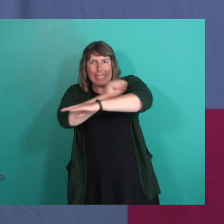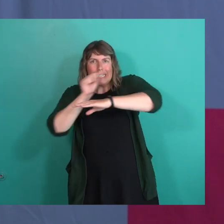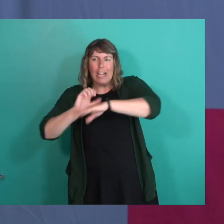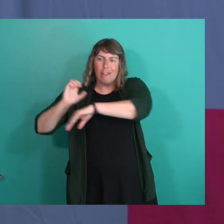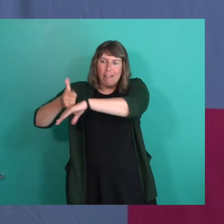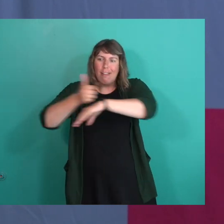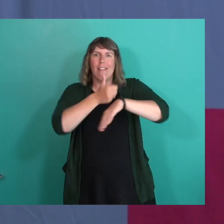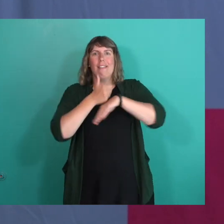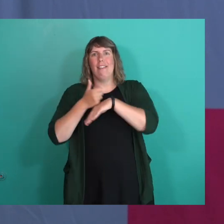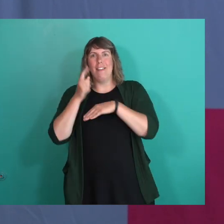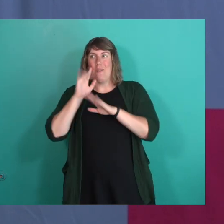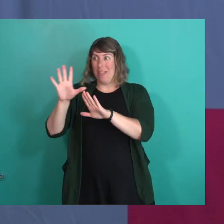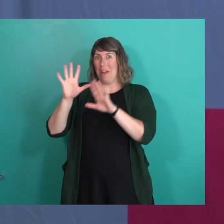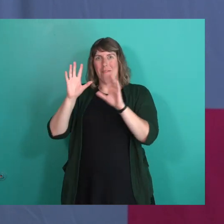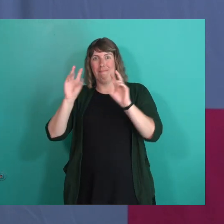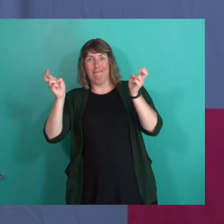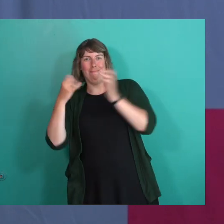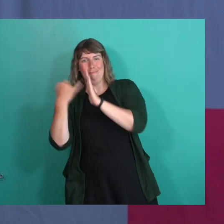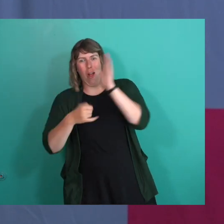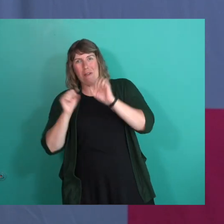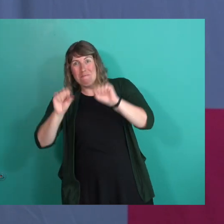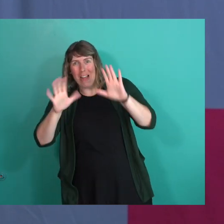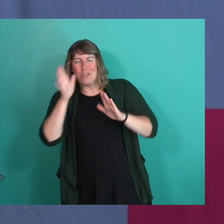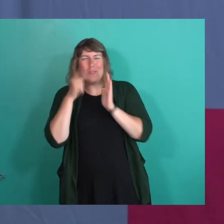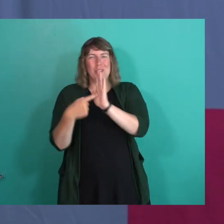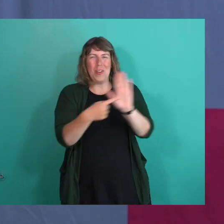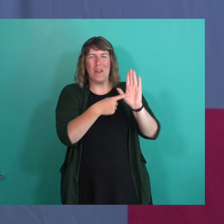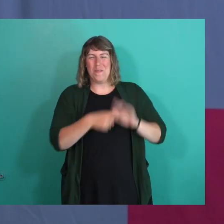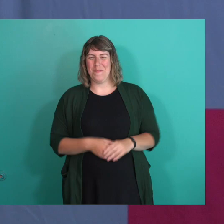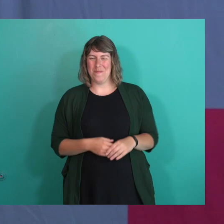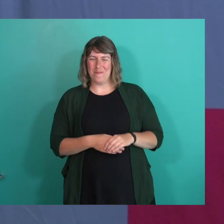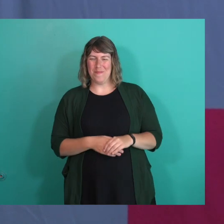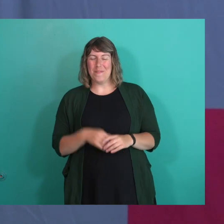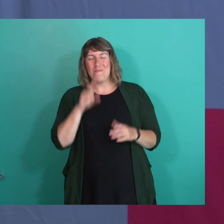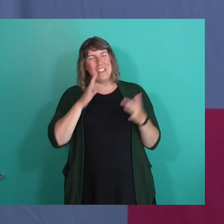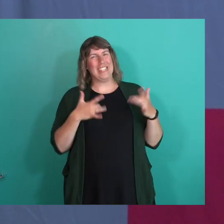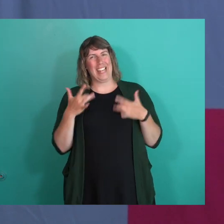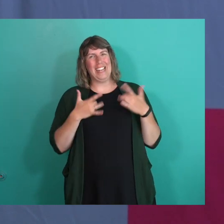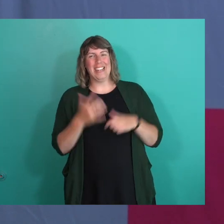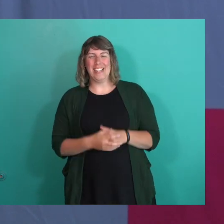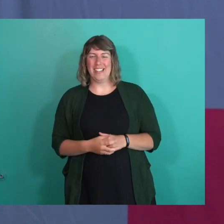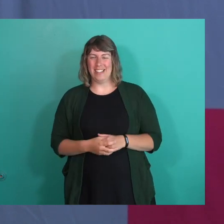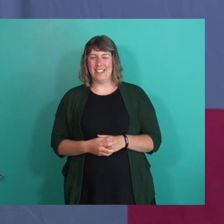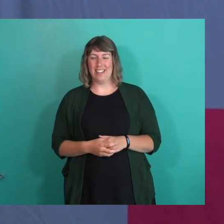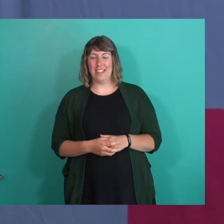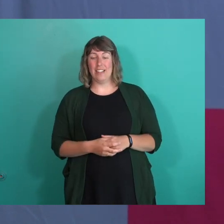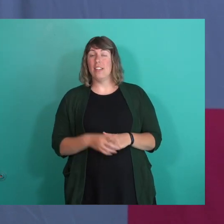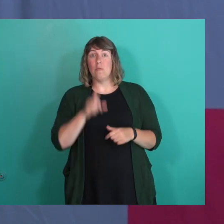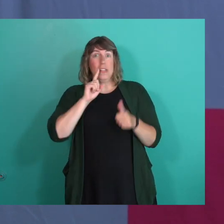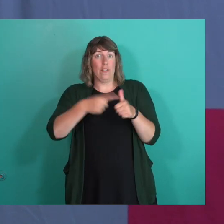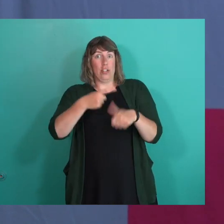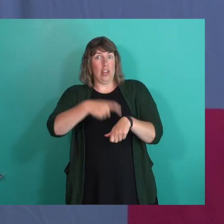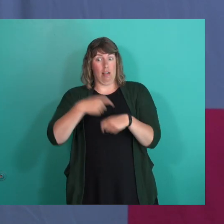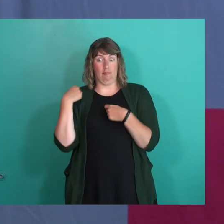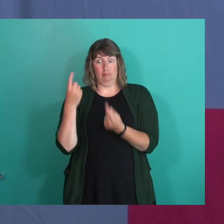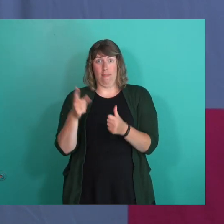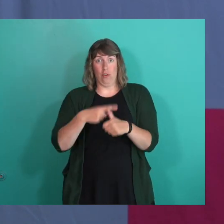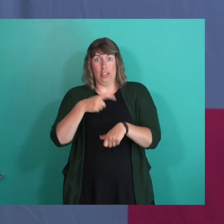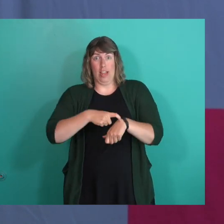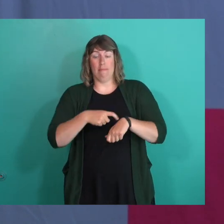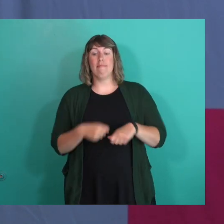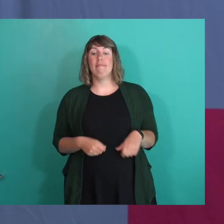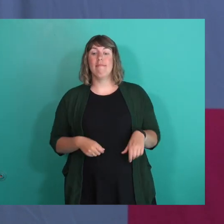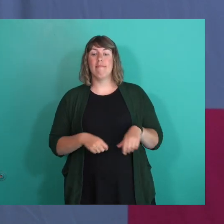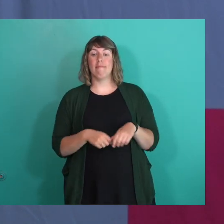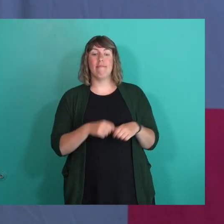know, the space to do their magic. So, yeah, we're pretty excited and, yeah, having to, we've never done that before. So the fact that we're, you know,